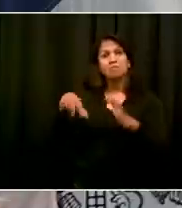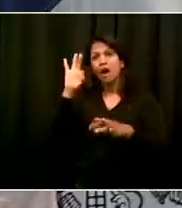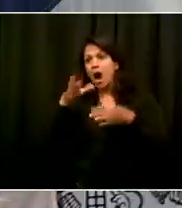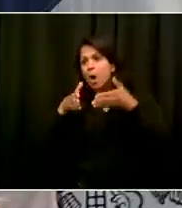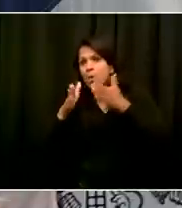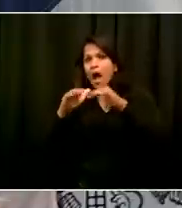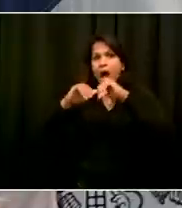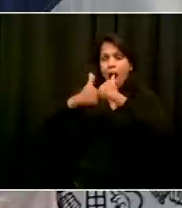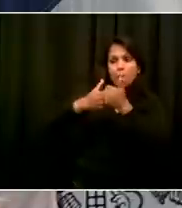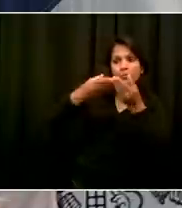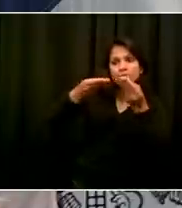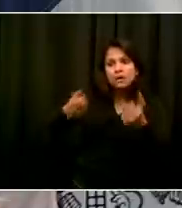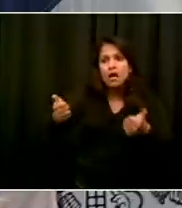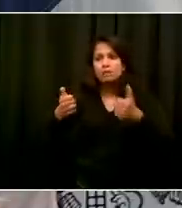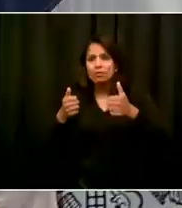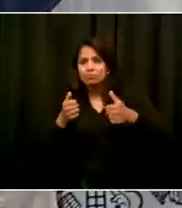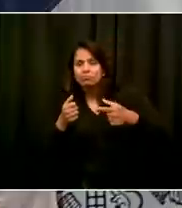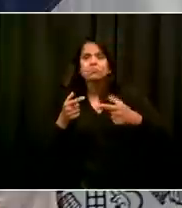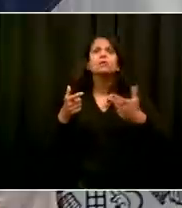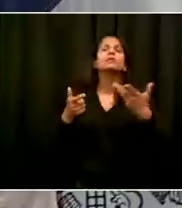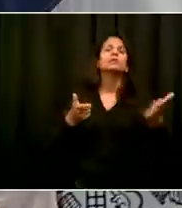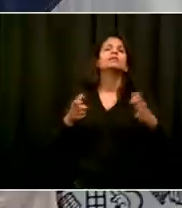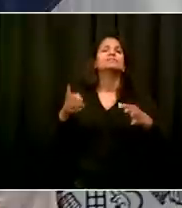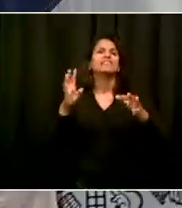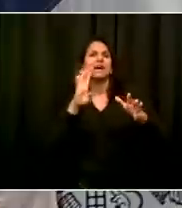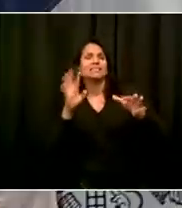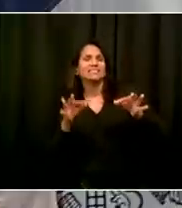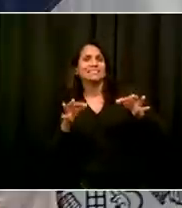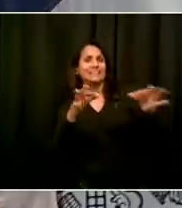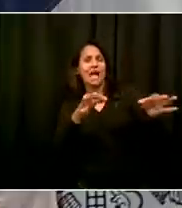I think we still have the possibility of a better option. Go ahead.